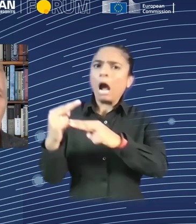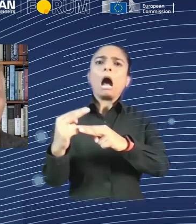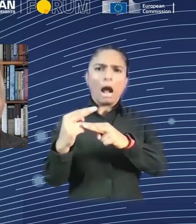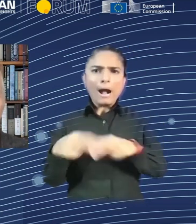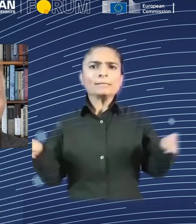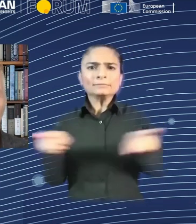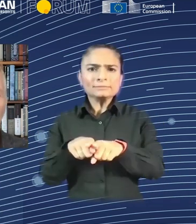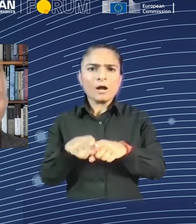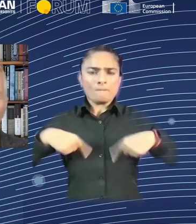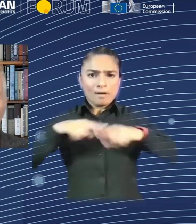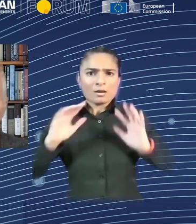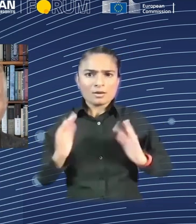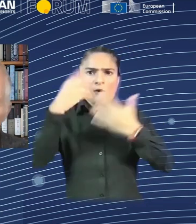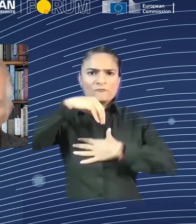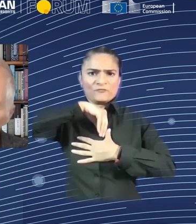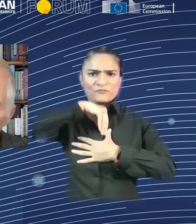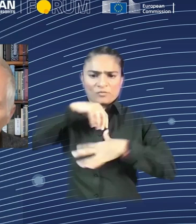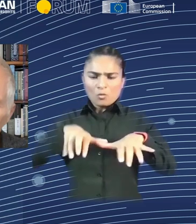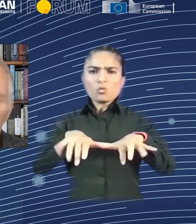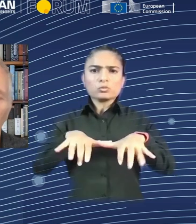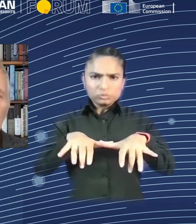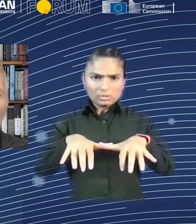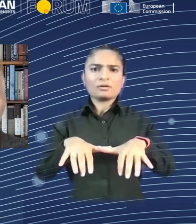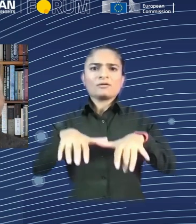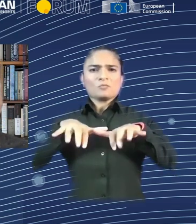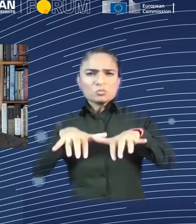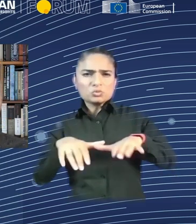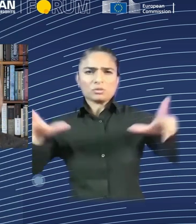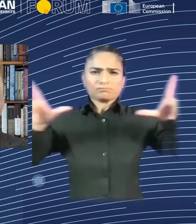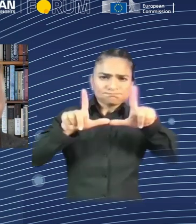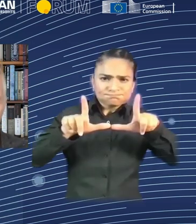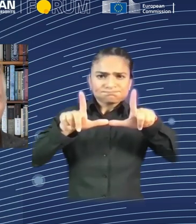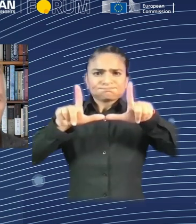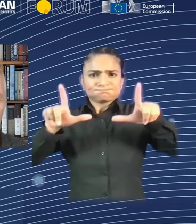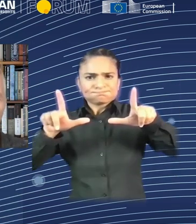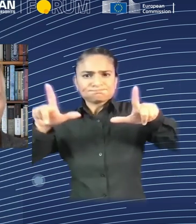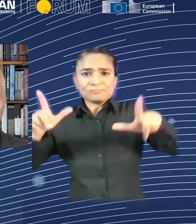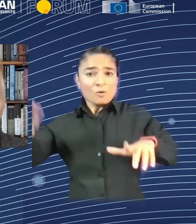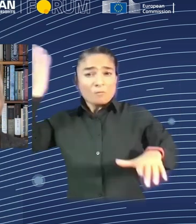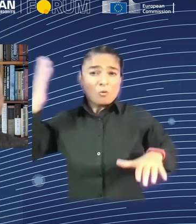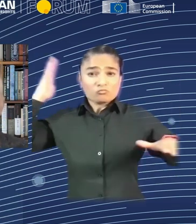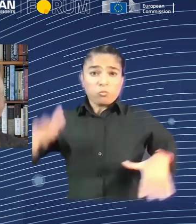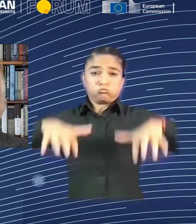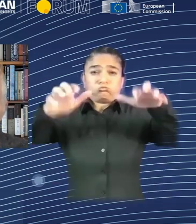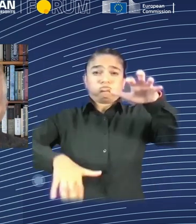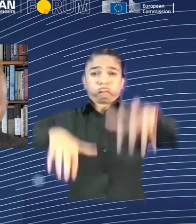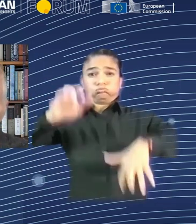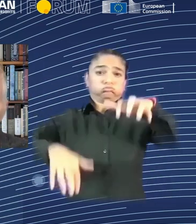a refrigerated room. I think Thomas Watson once said, the founder of IBM once said